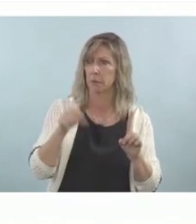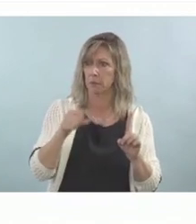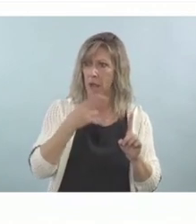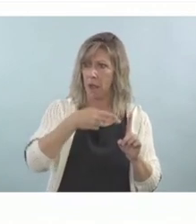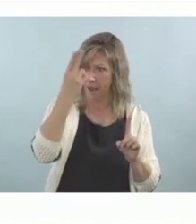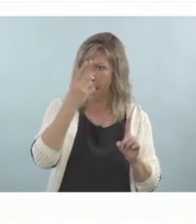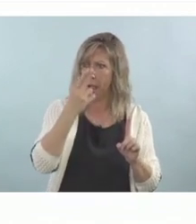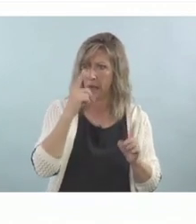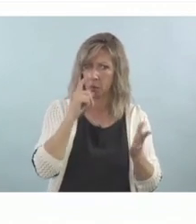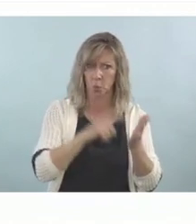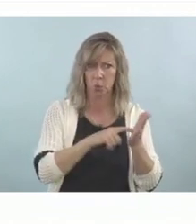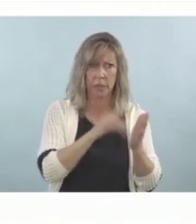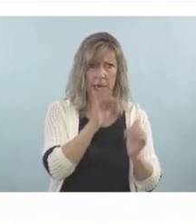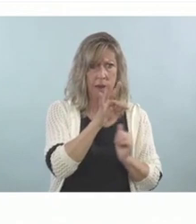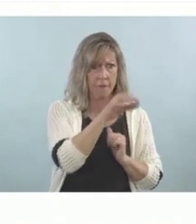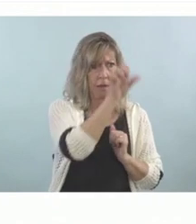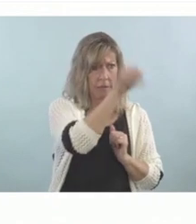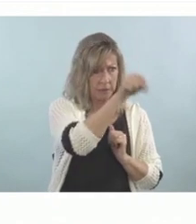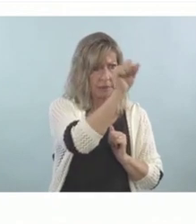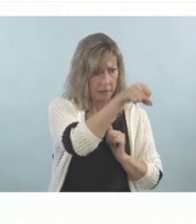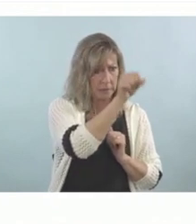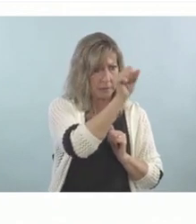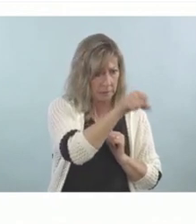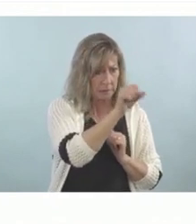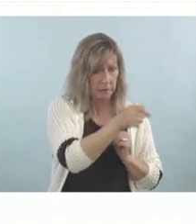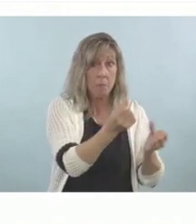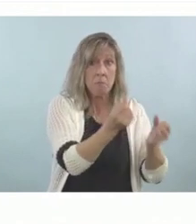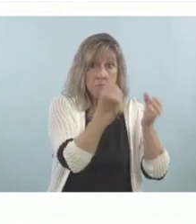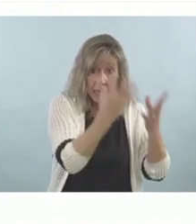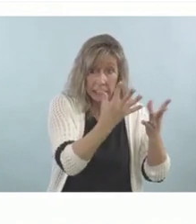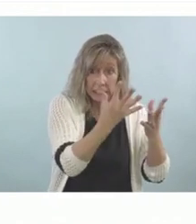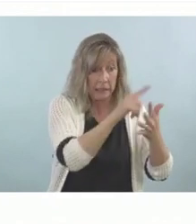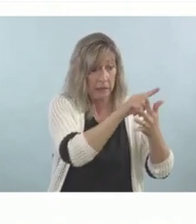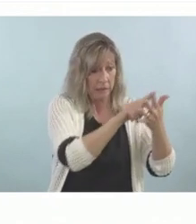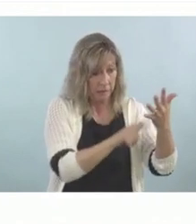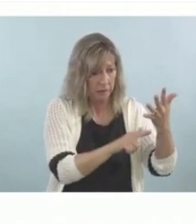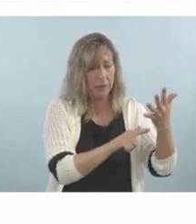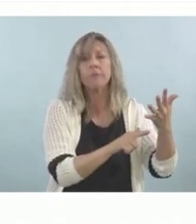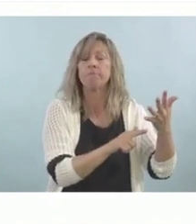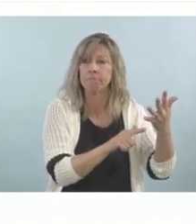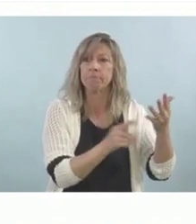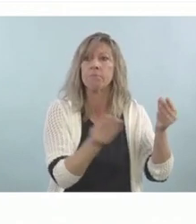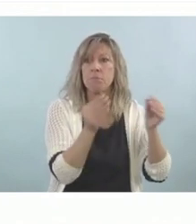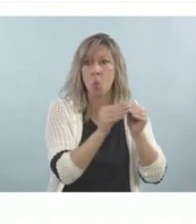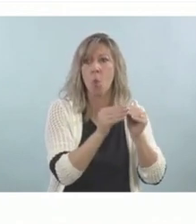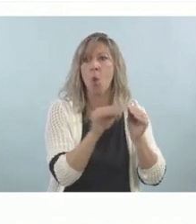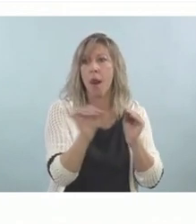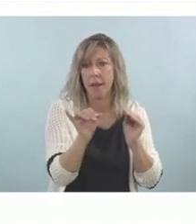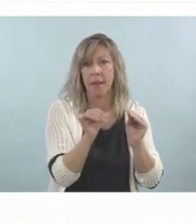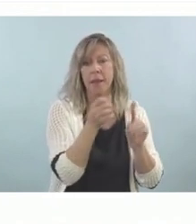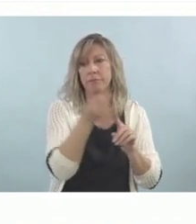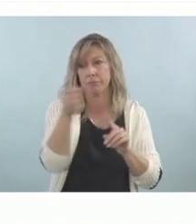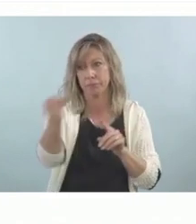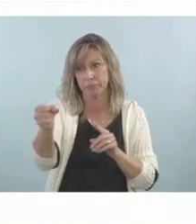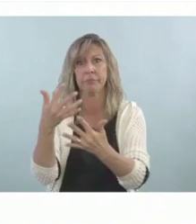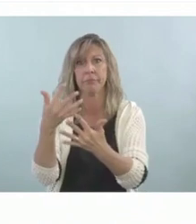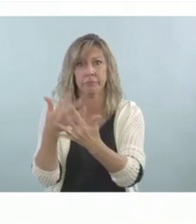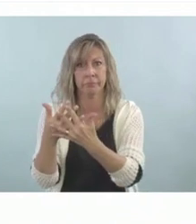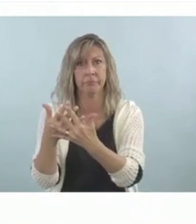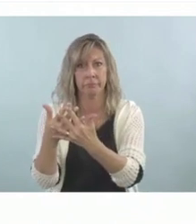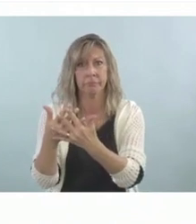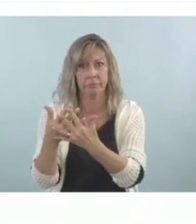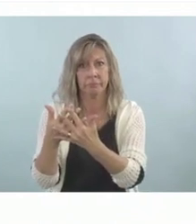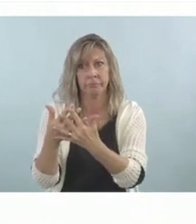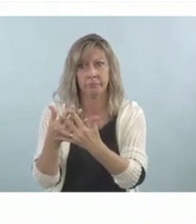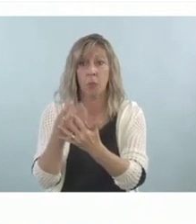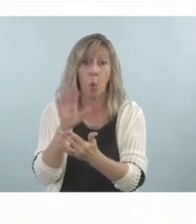that you experience, the more, or that you perceive, the, the more times that you're likely to get incarcerated or